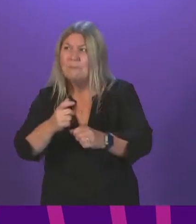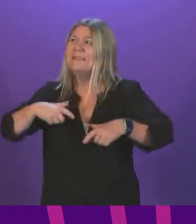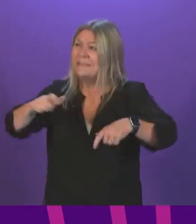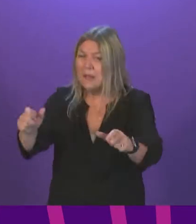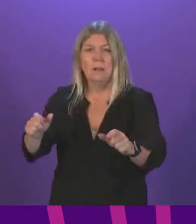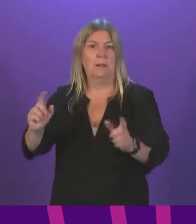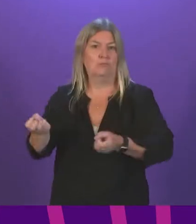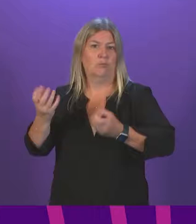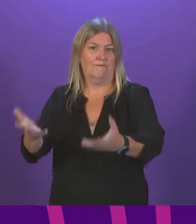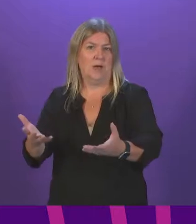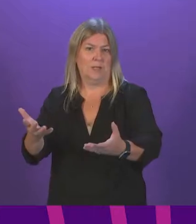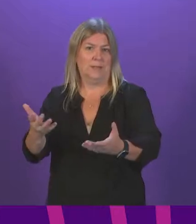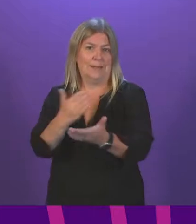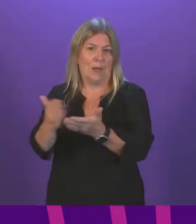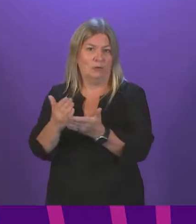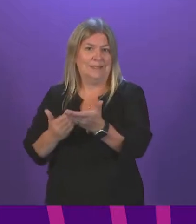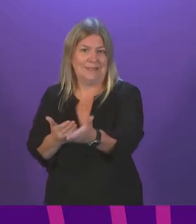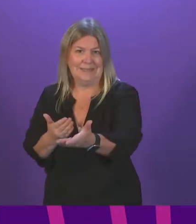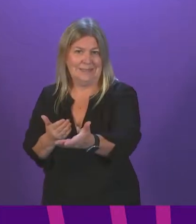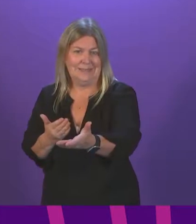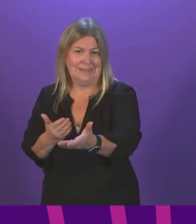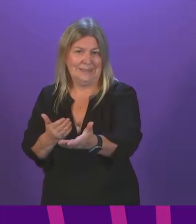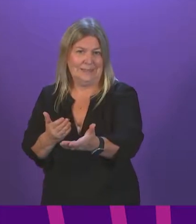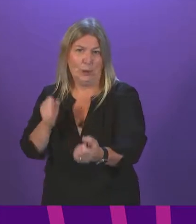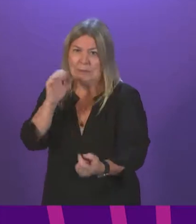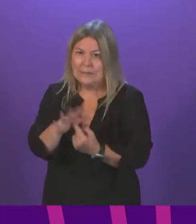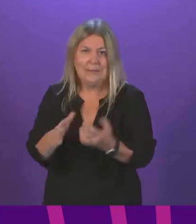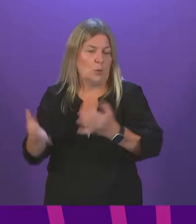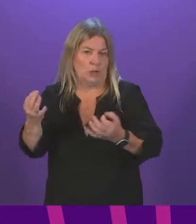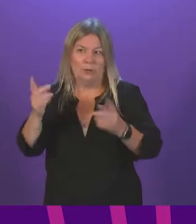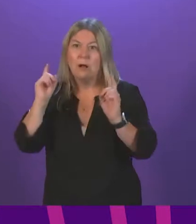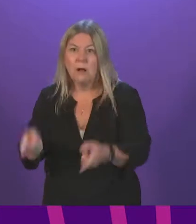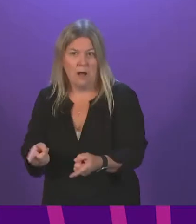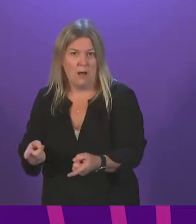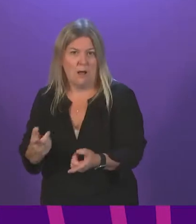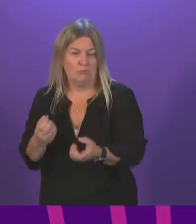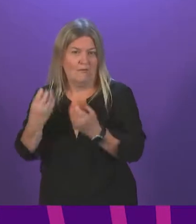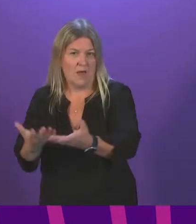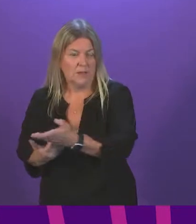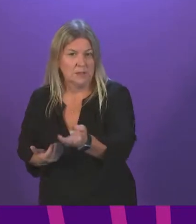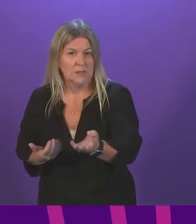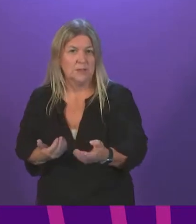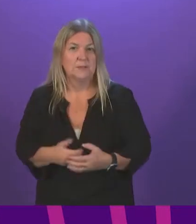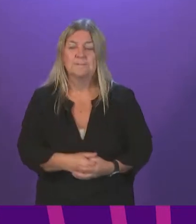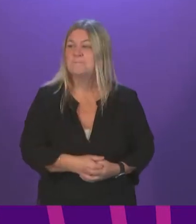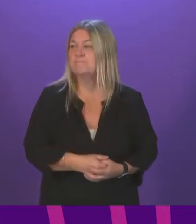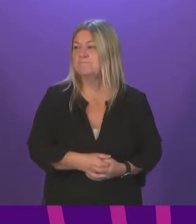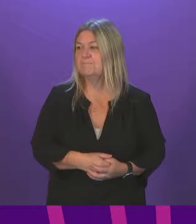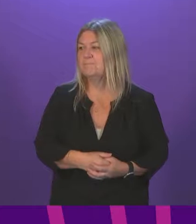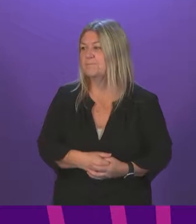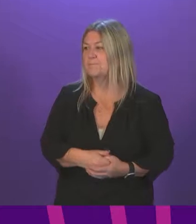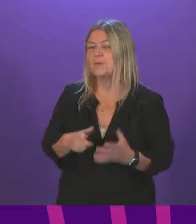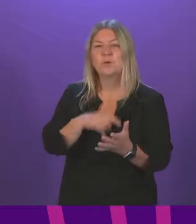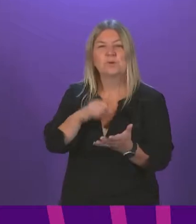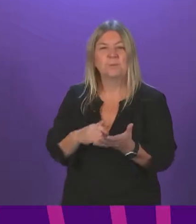clarity on key questions surrounding its implementation? Cabinet Secretary. One of the many